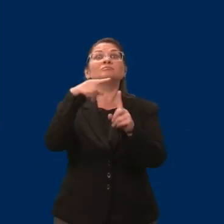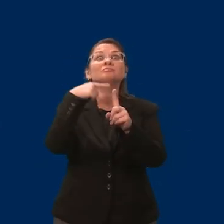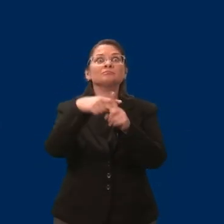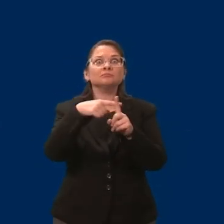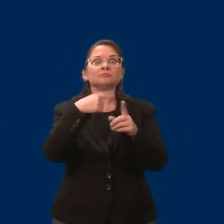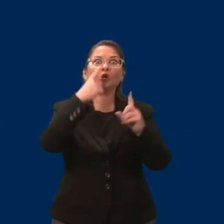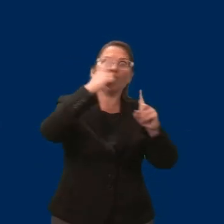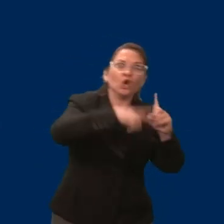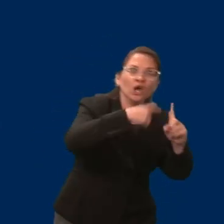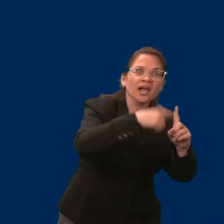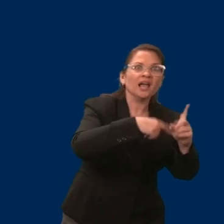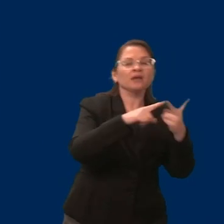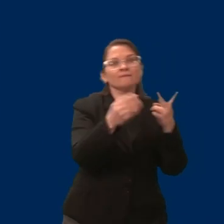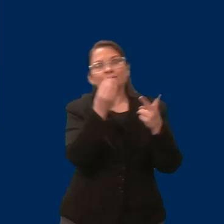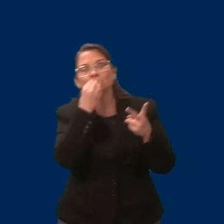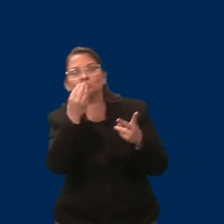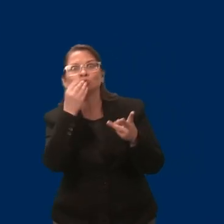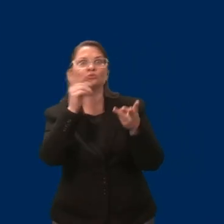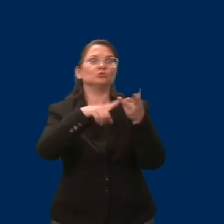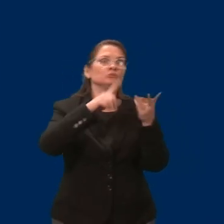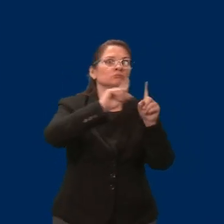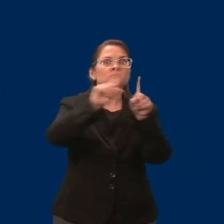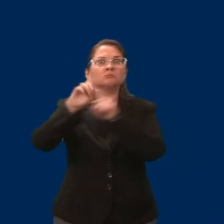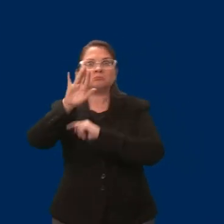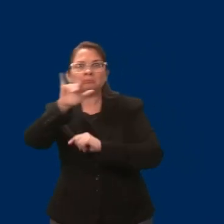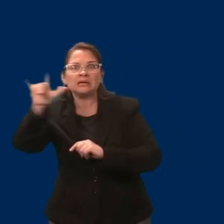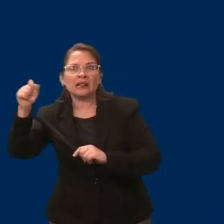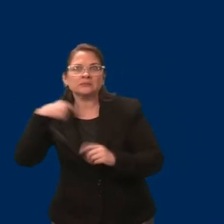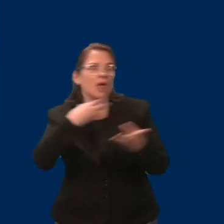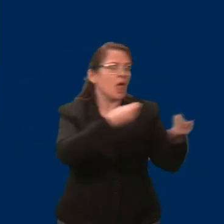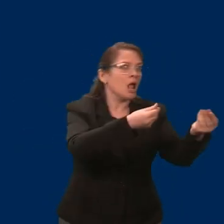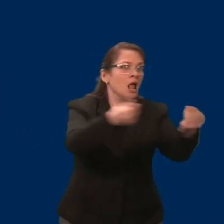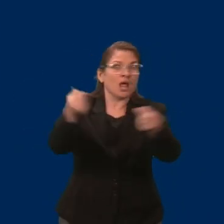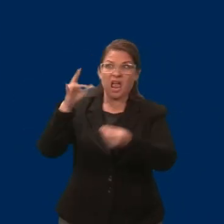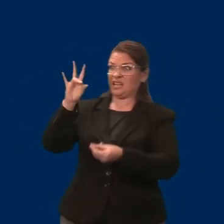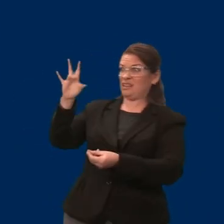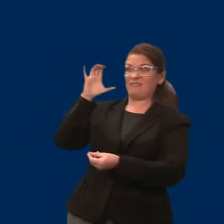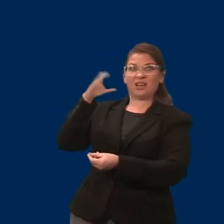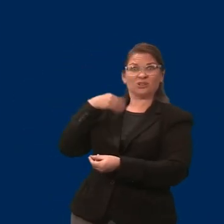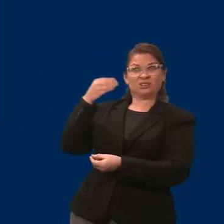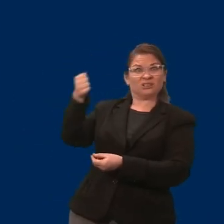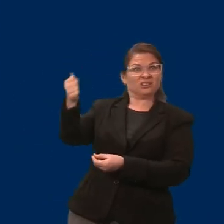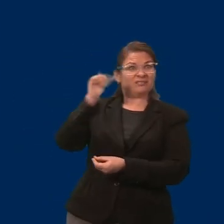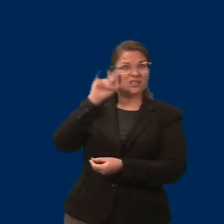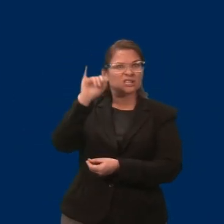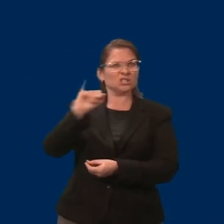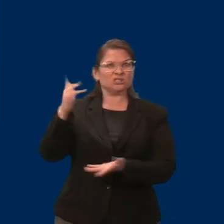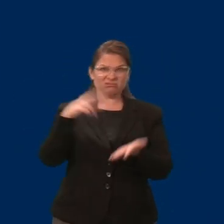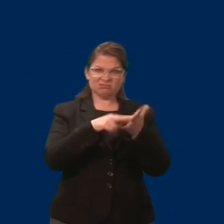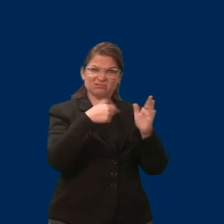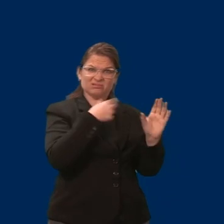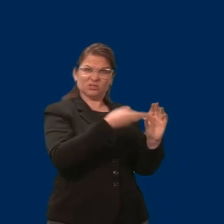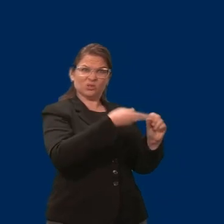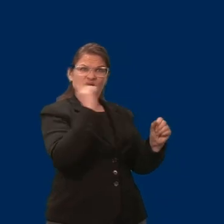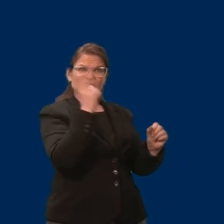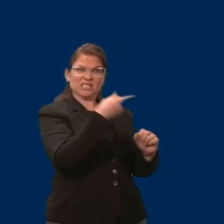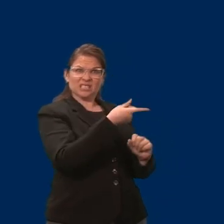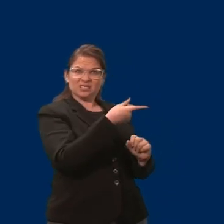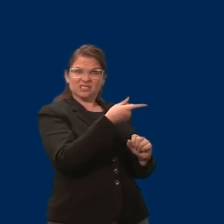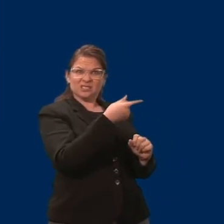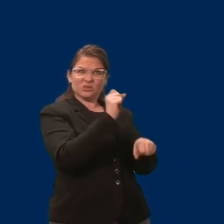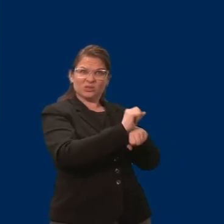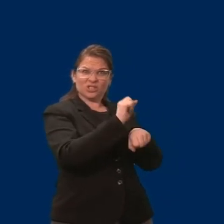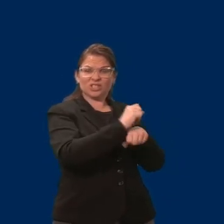forced to quit my job and apply for all of the services that I had been working so hard to stay off of.